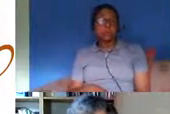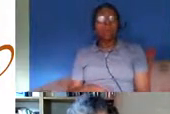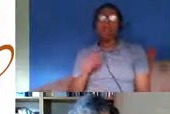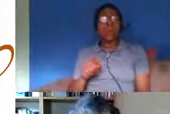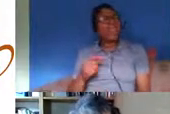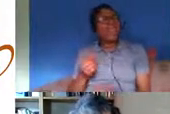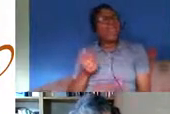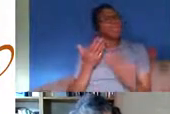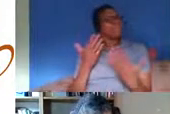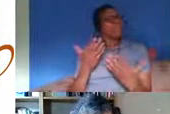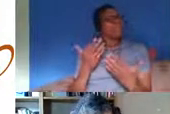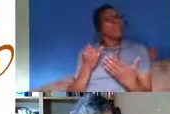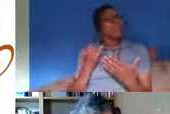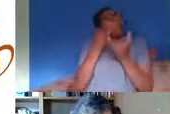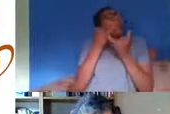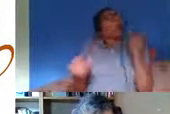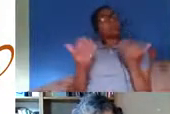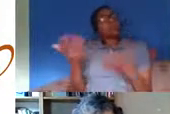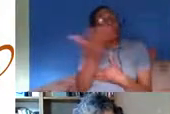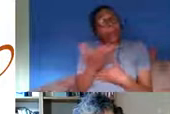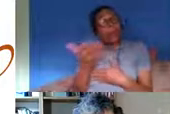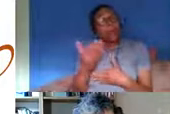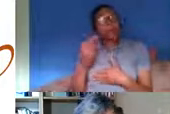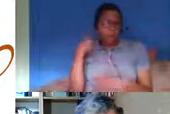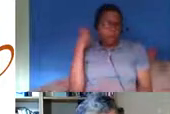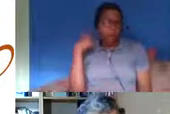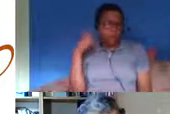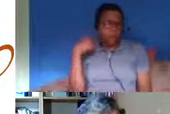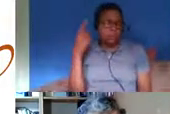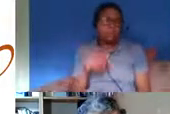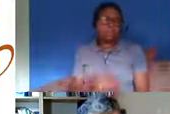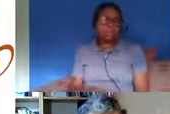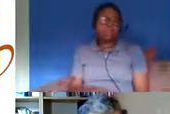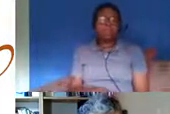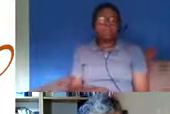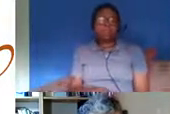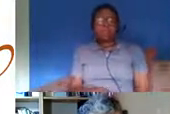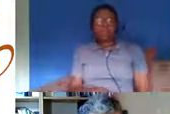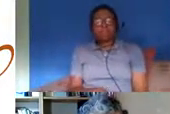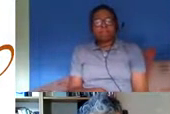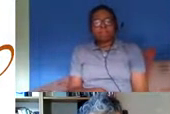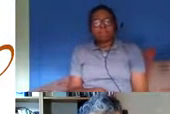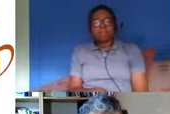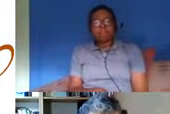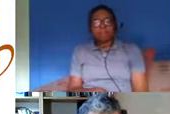than elsewhere in the country where the biggest part of that population lives